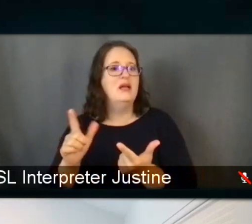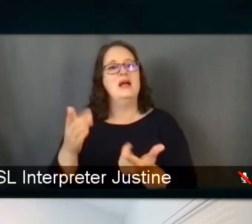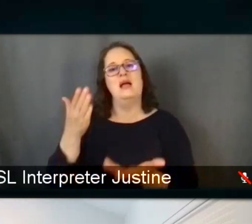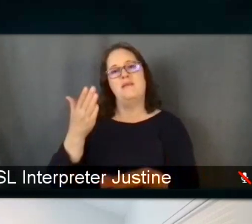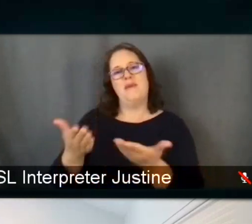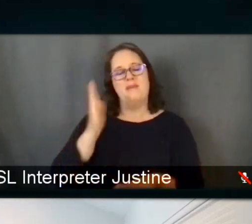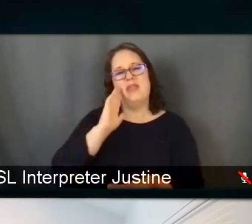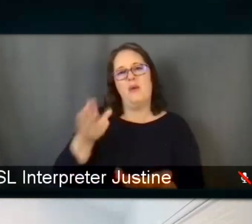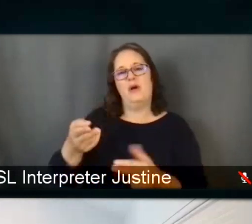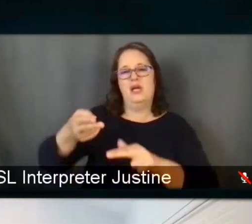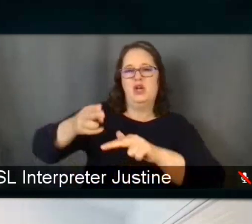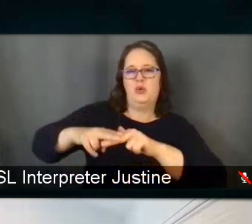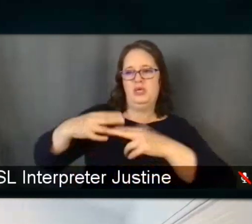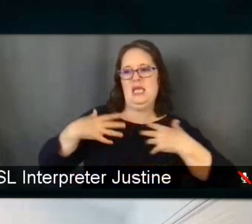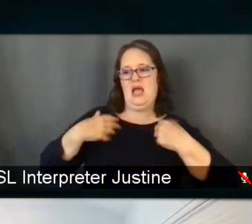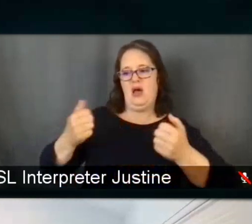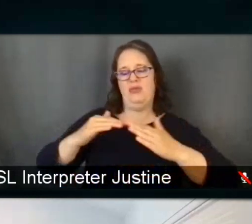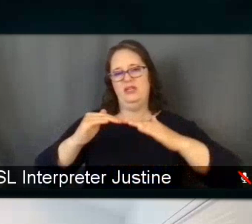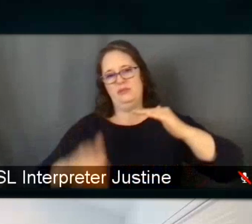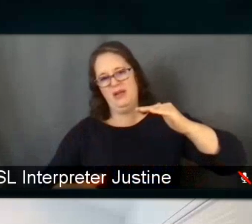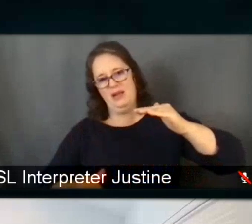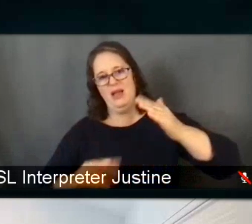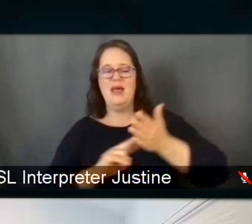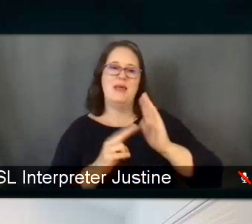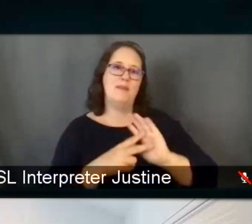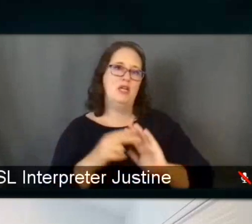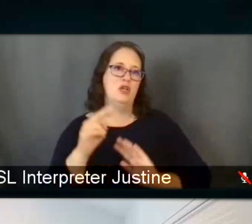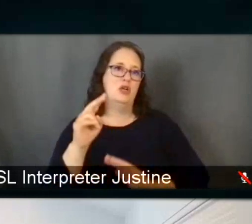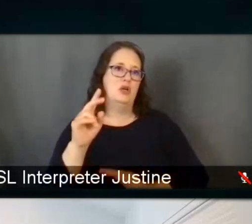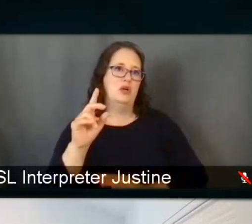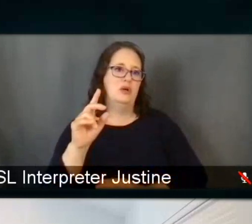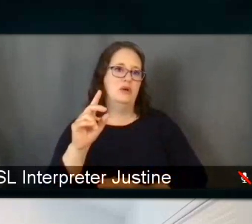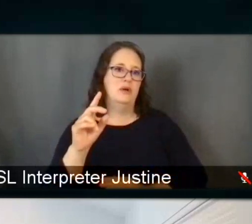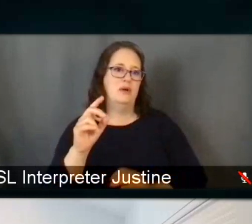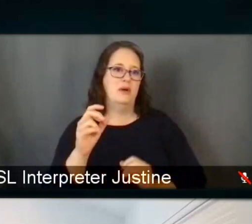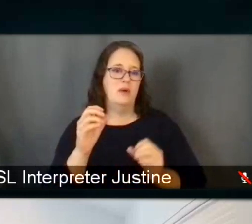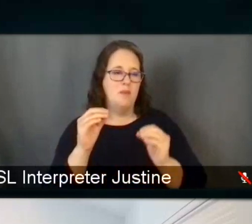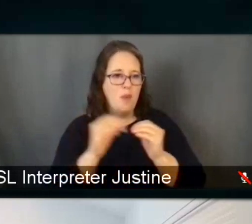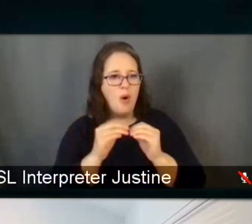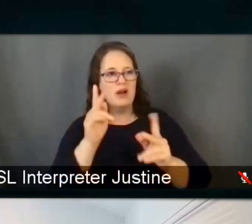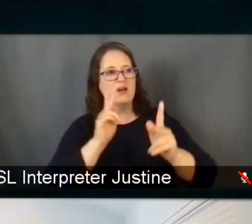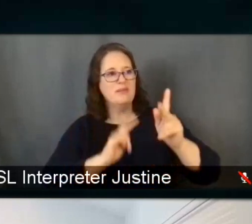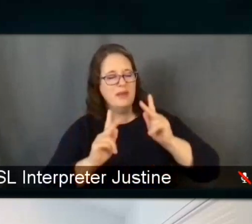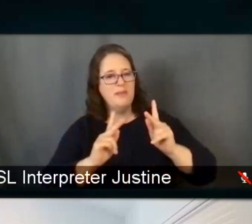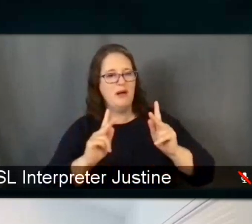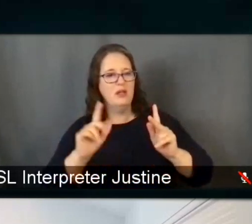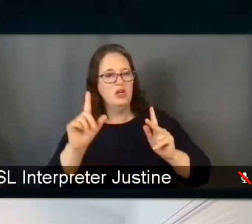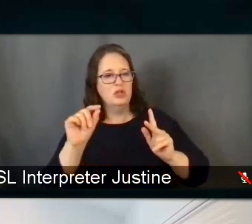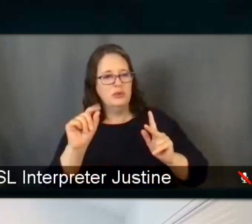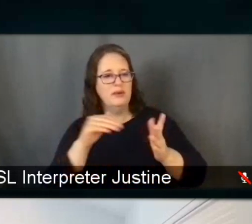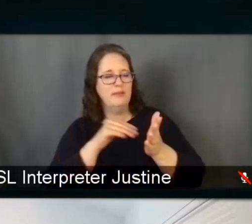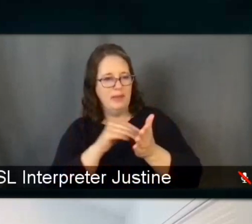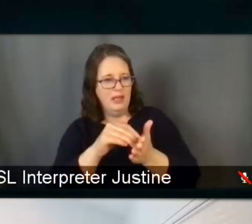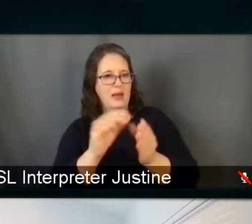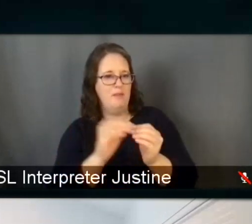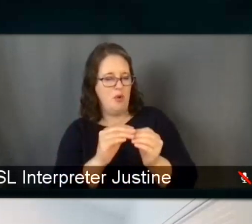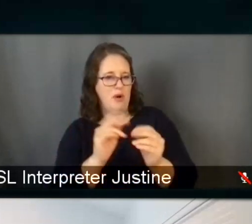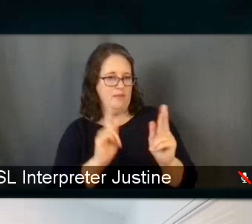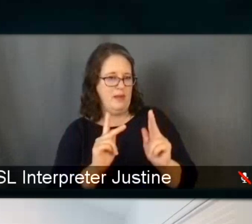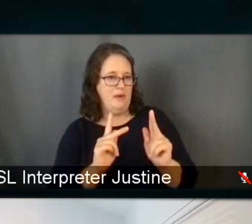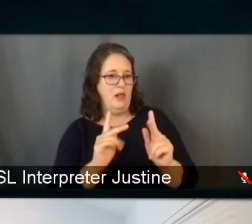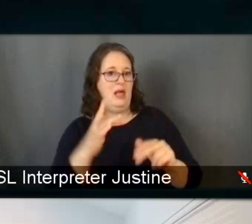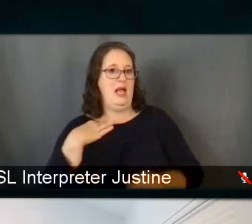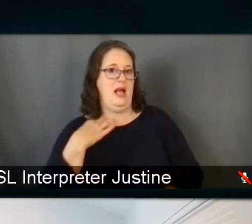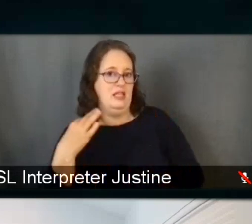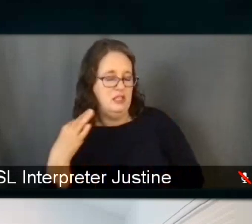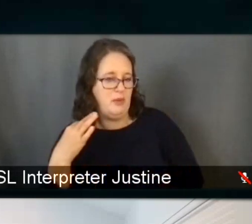22 million more people would want would be eligible for getting colonoscopy screening if we lower it from 50